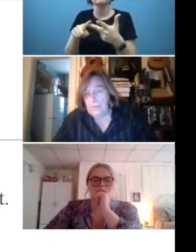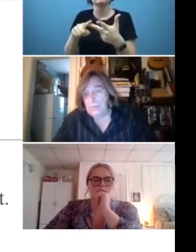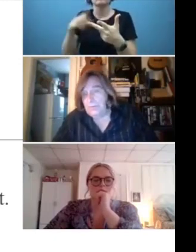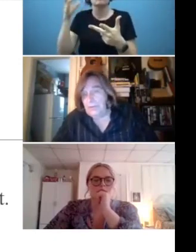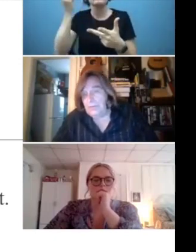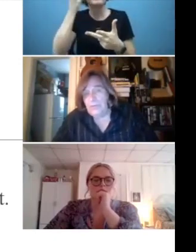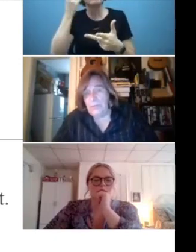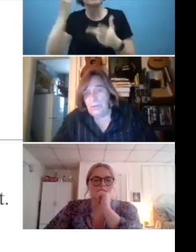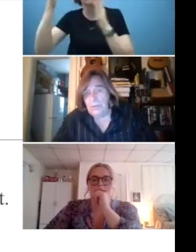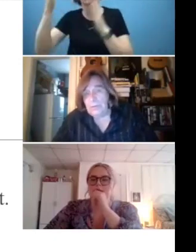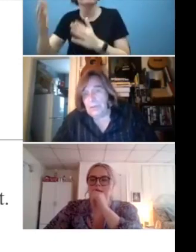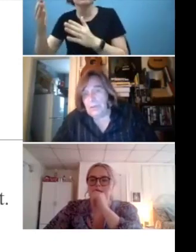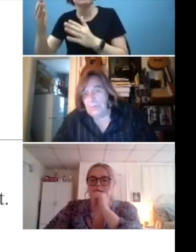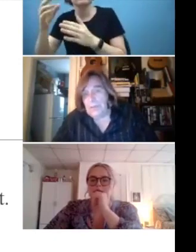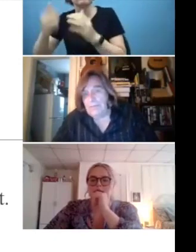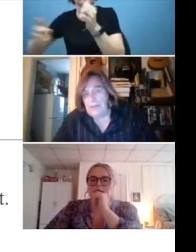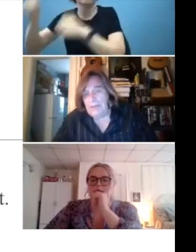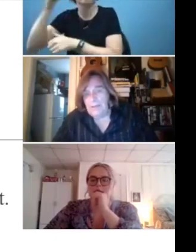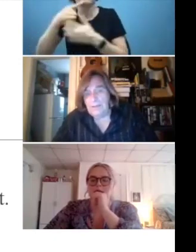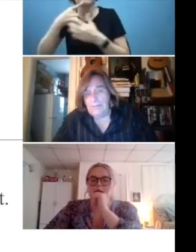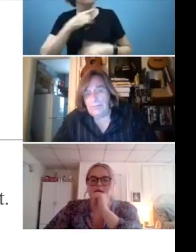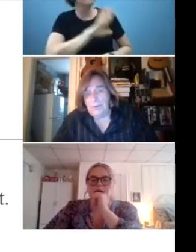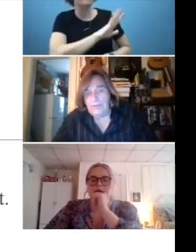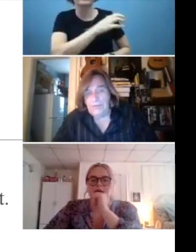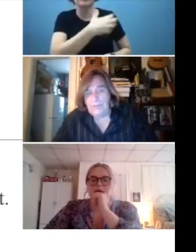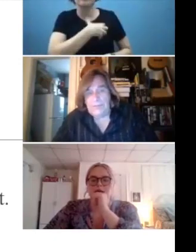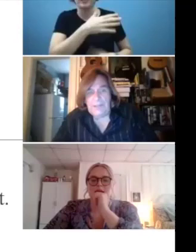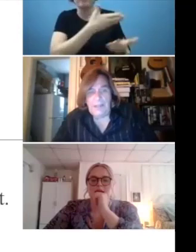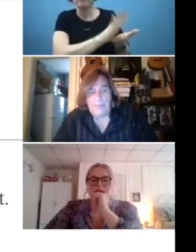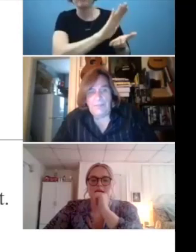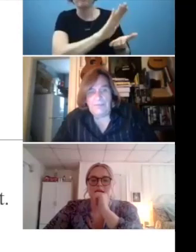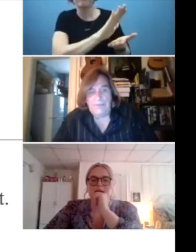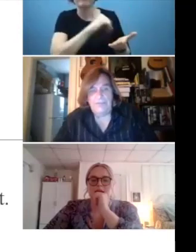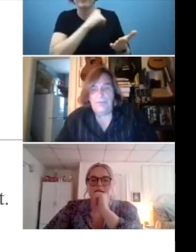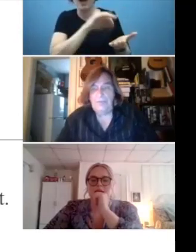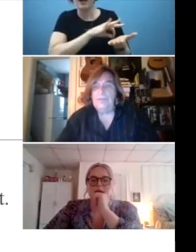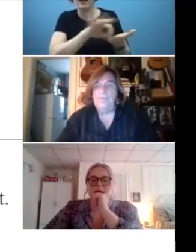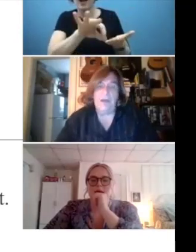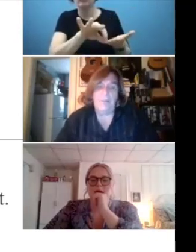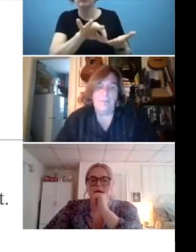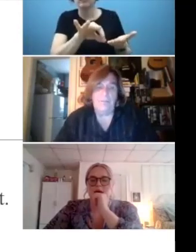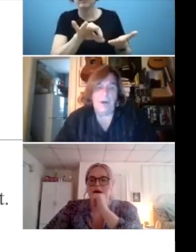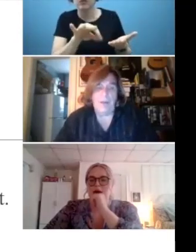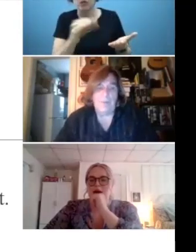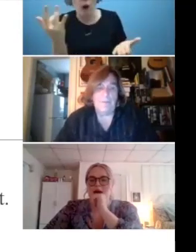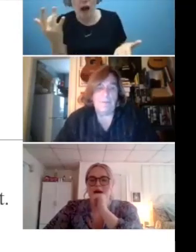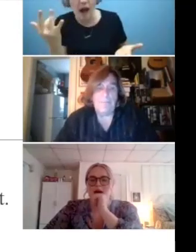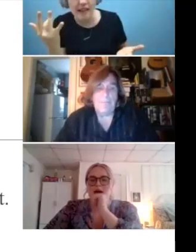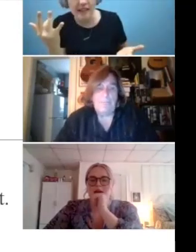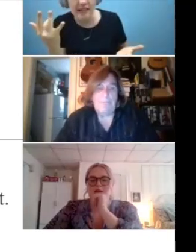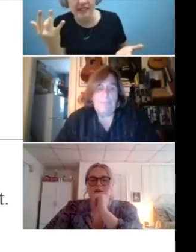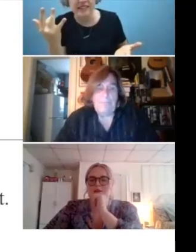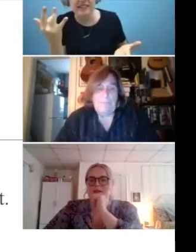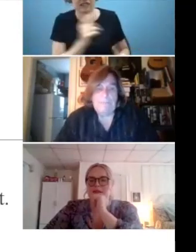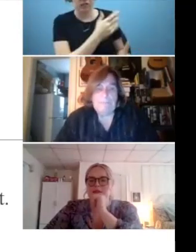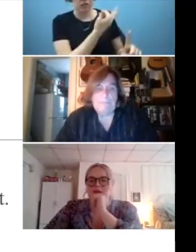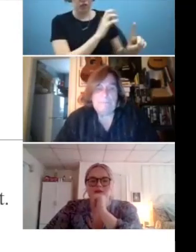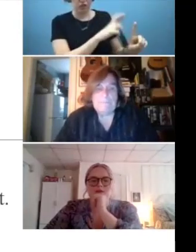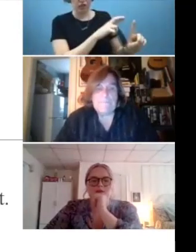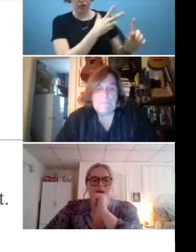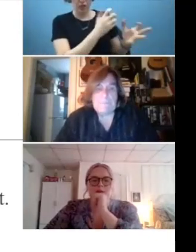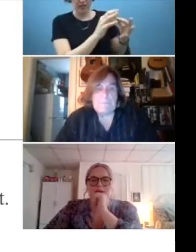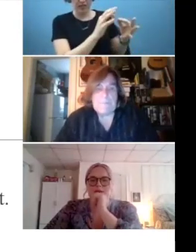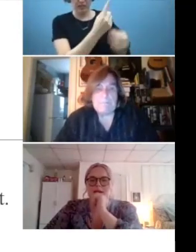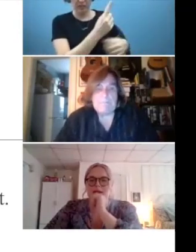So Ginger, do we have any persons who are speaking up on this issue? If not, I'll move on. I don't see any